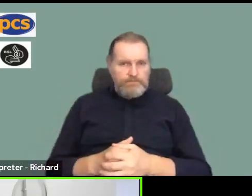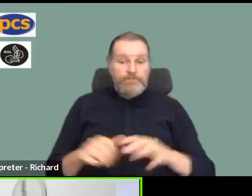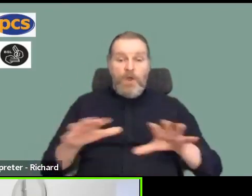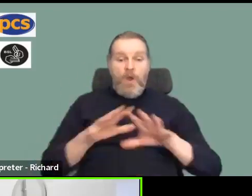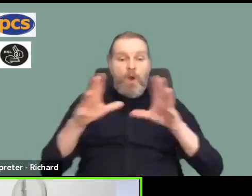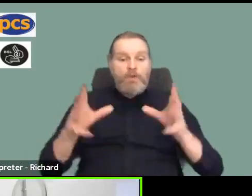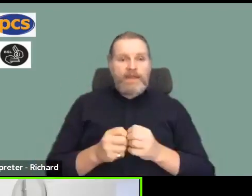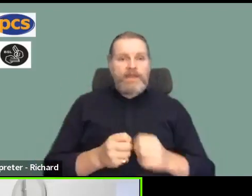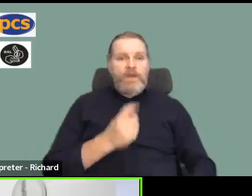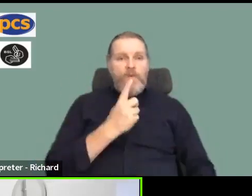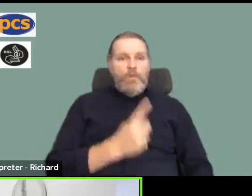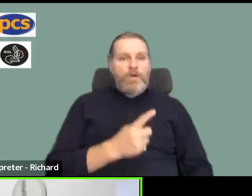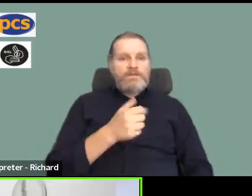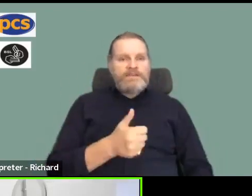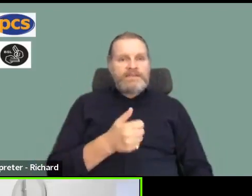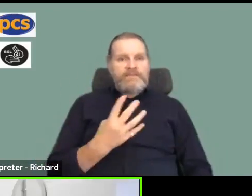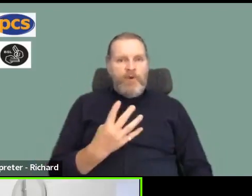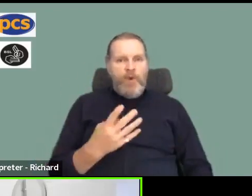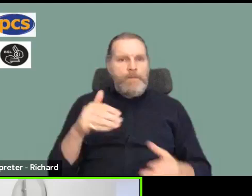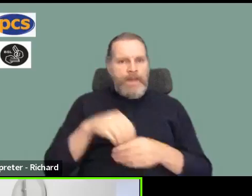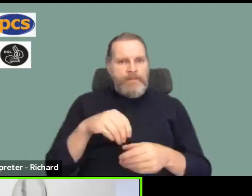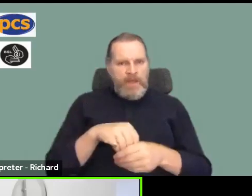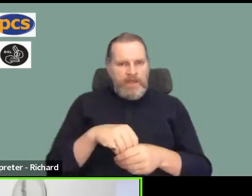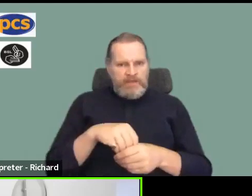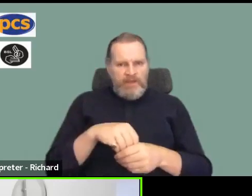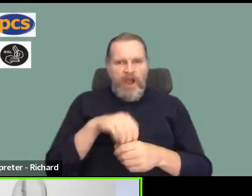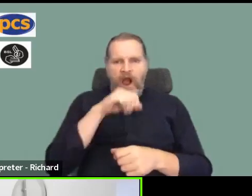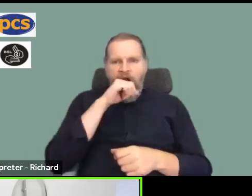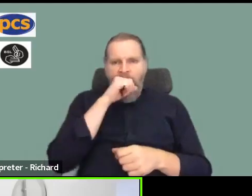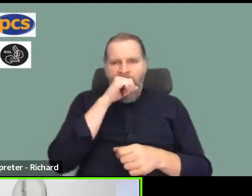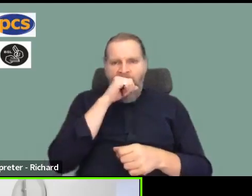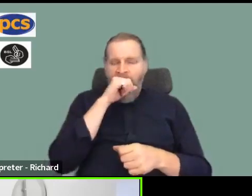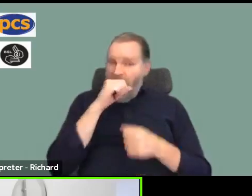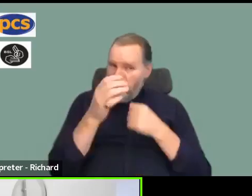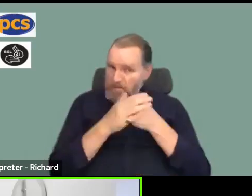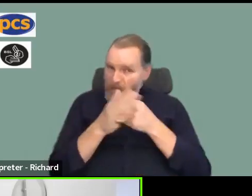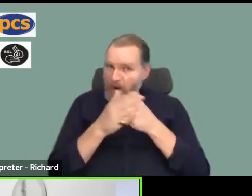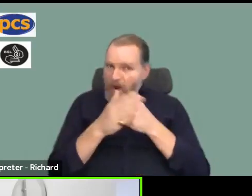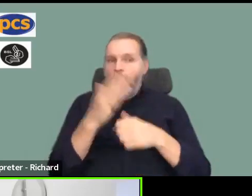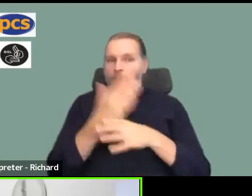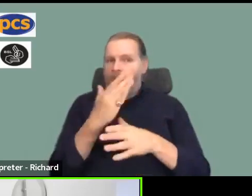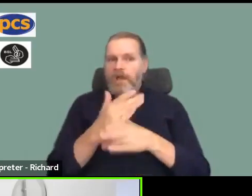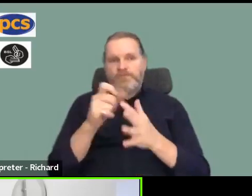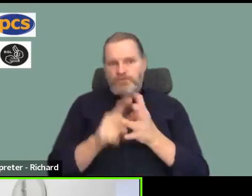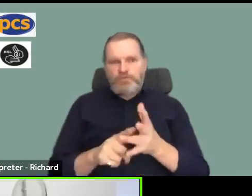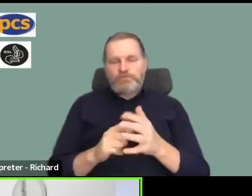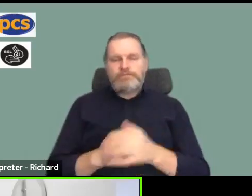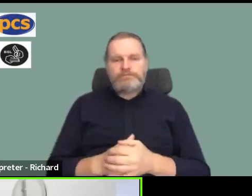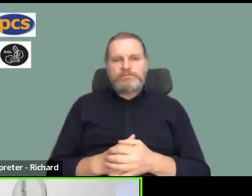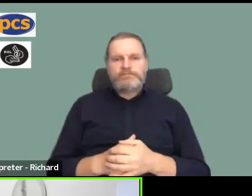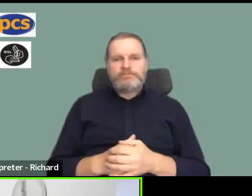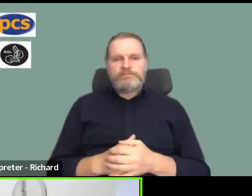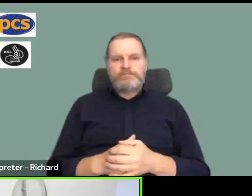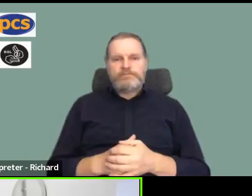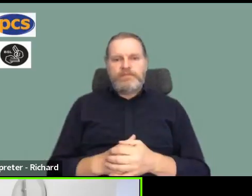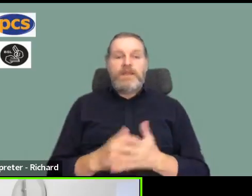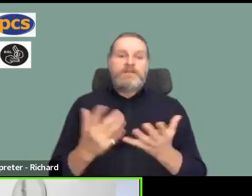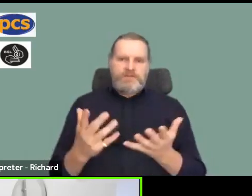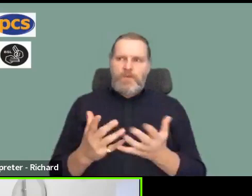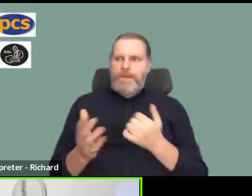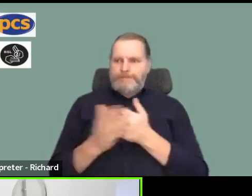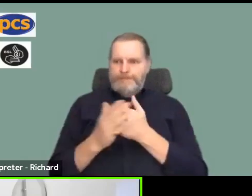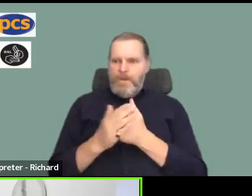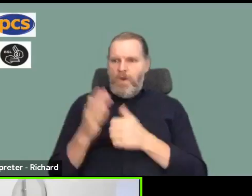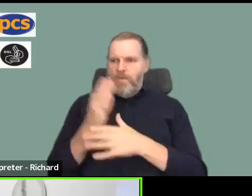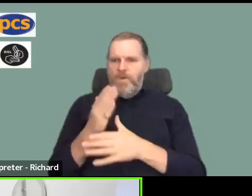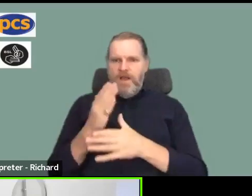members there, which is 20% of our branch. Much more to do, though. So, as Keith acknowledges, whilst there's more to do, what